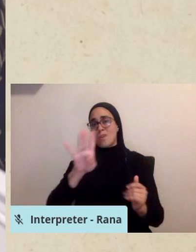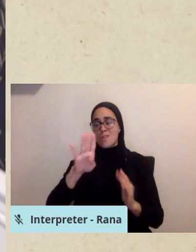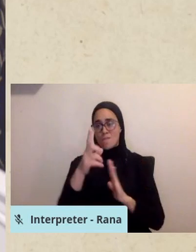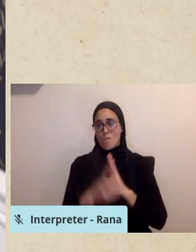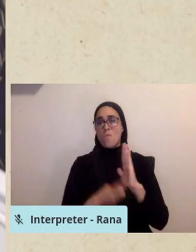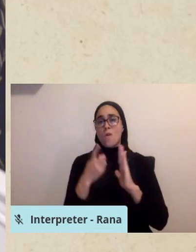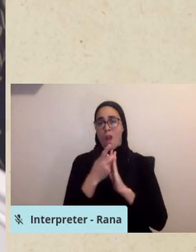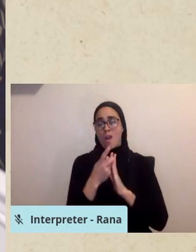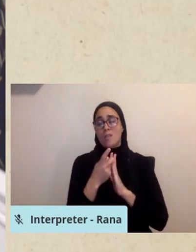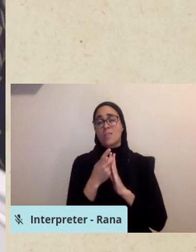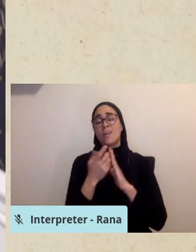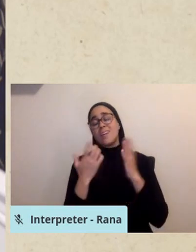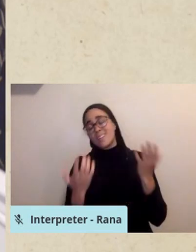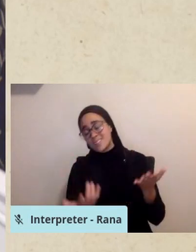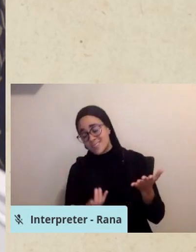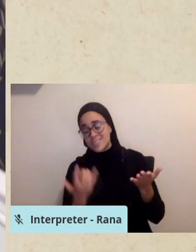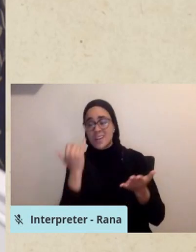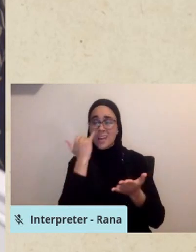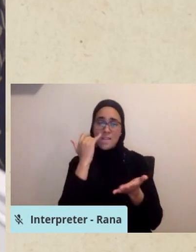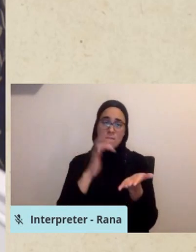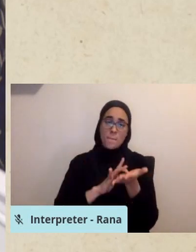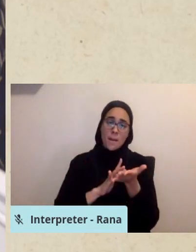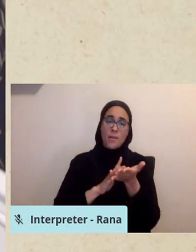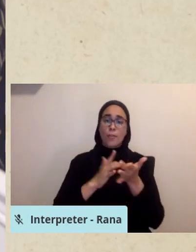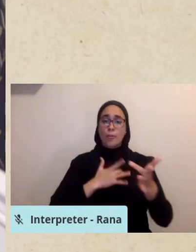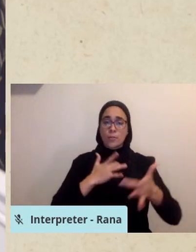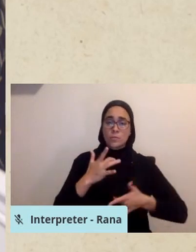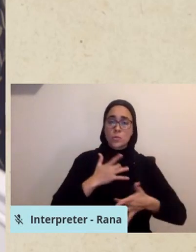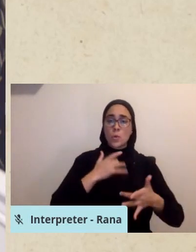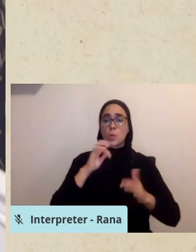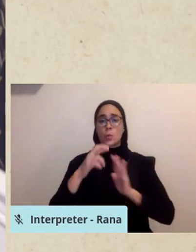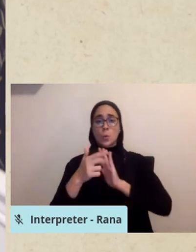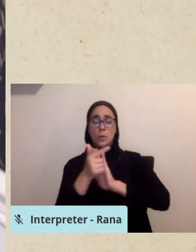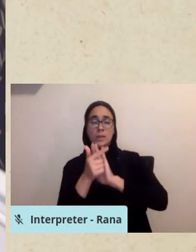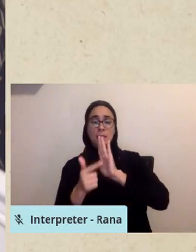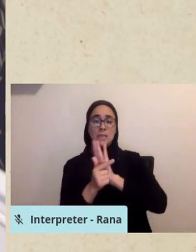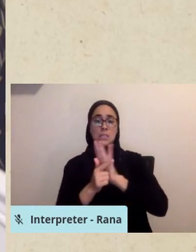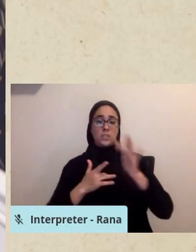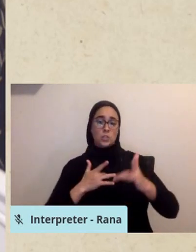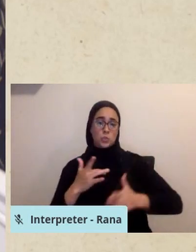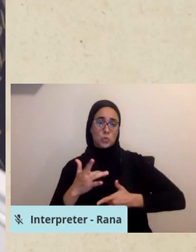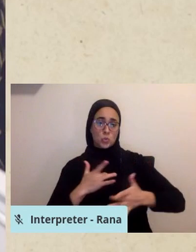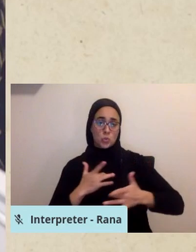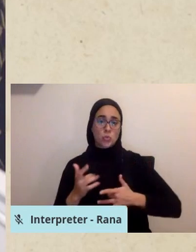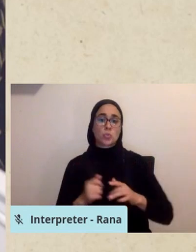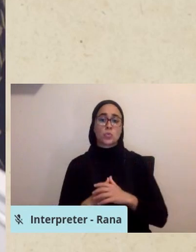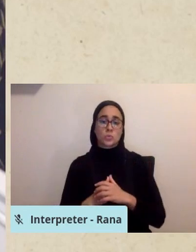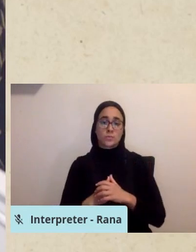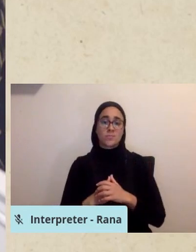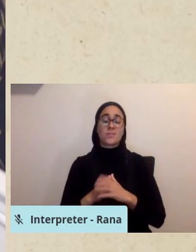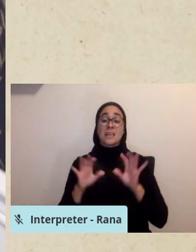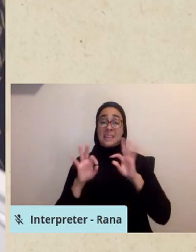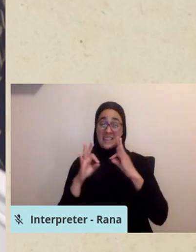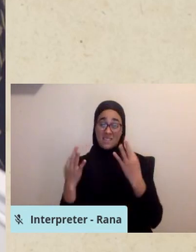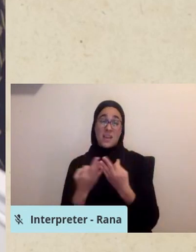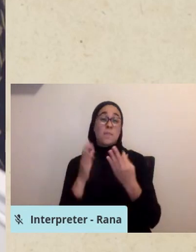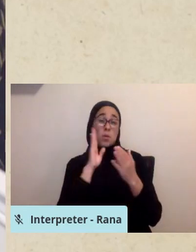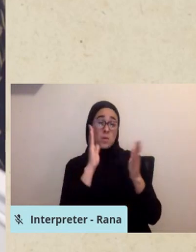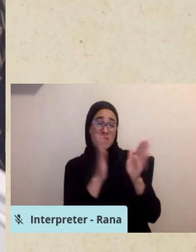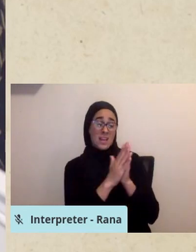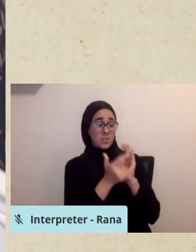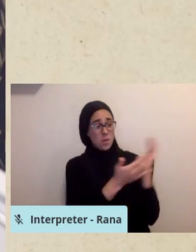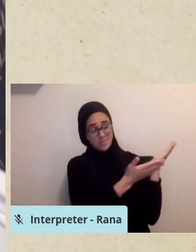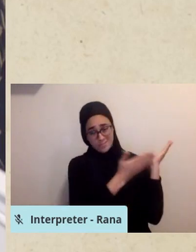unless a medical or legal concern demands otherwise. Family will aim to have their funeral home moved quickly to secure the release of the deceased.